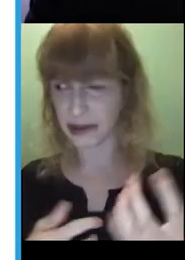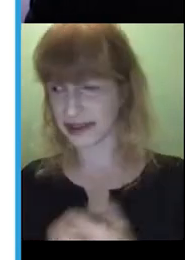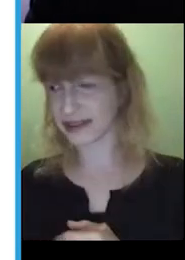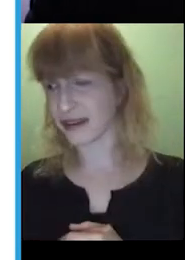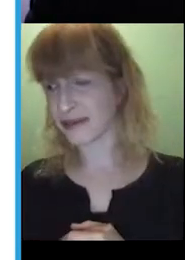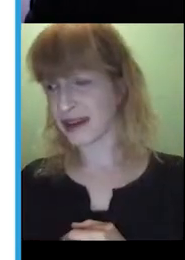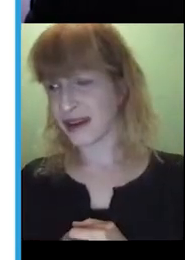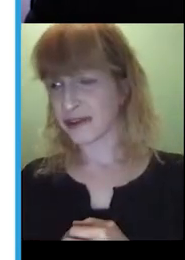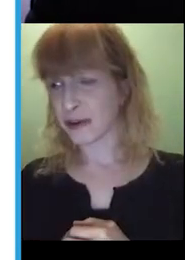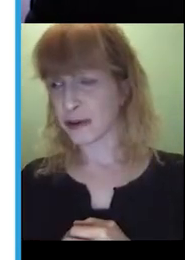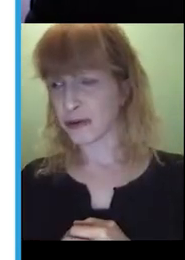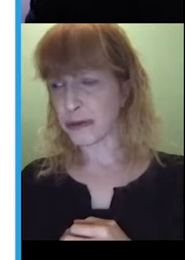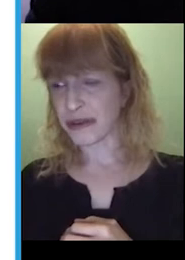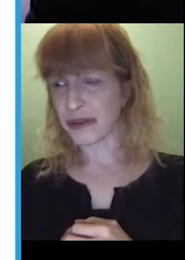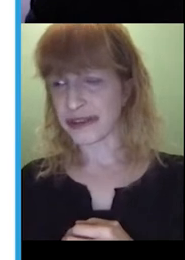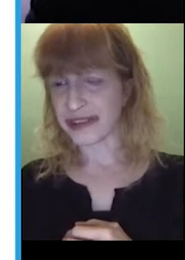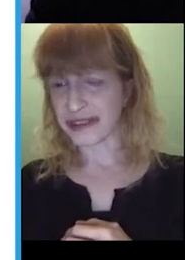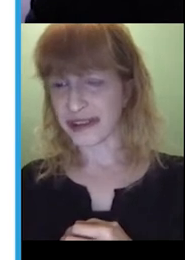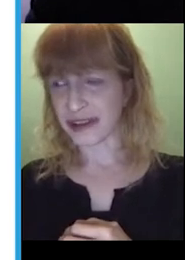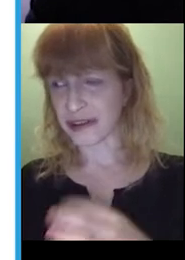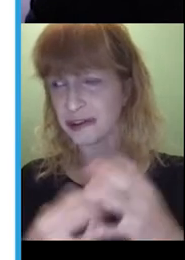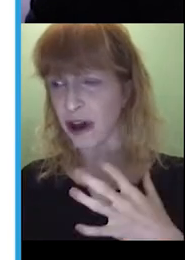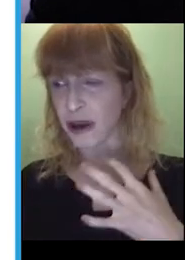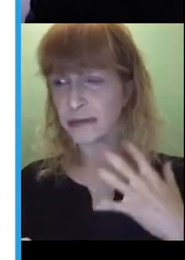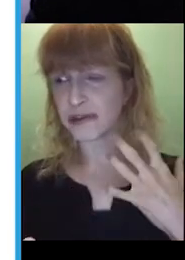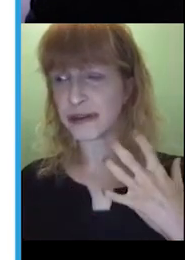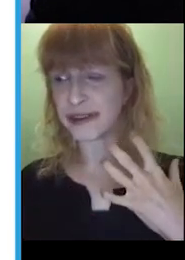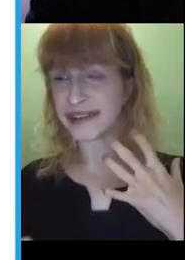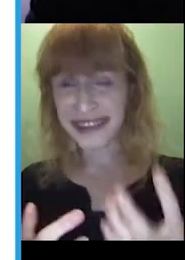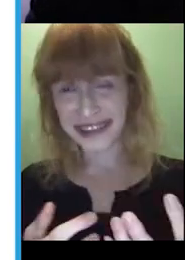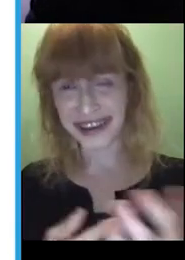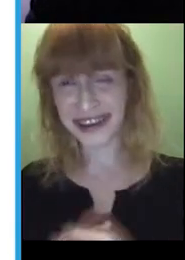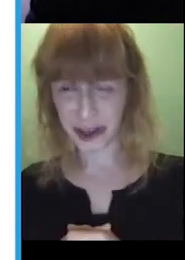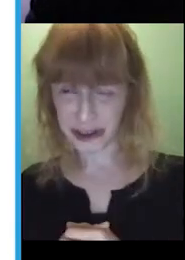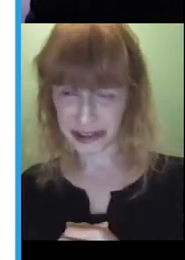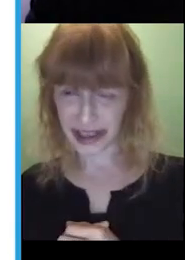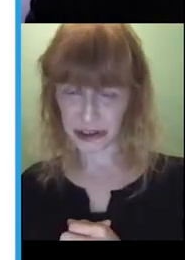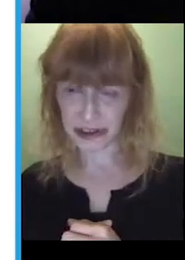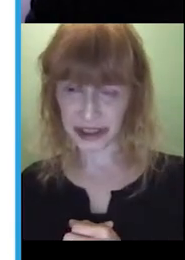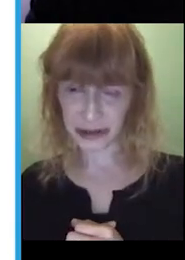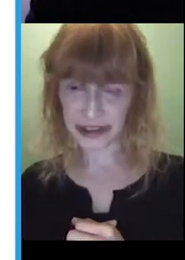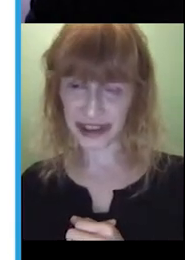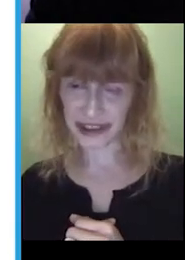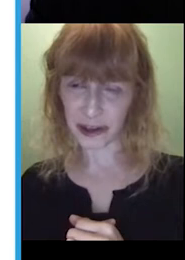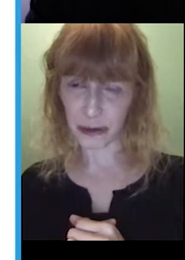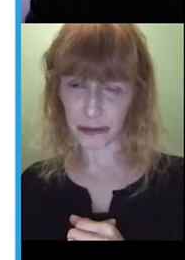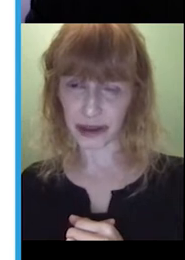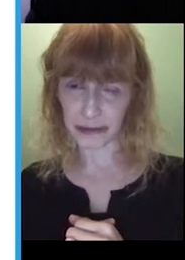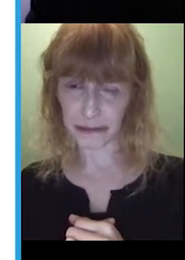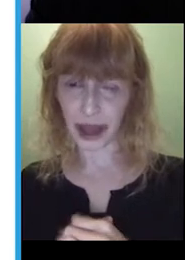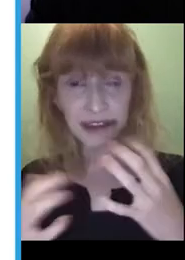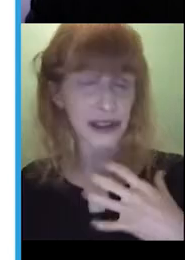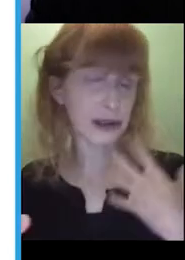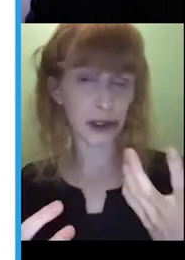active listener. So, remember that this isn't a time to be testing a child's language skills and, you know,